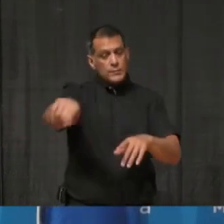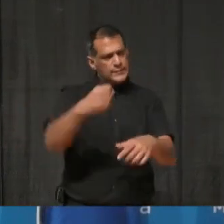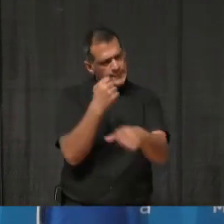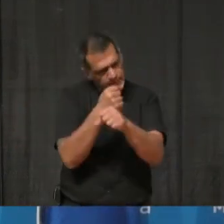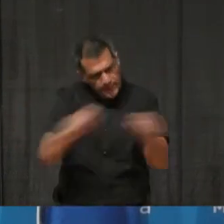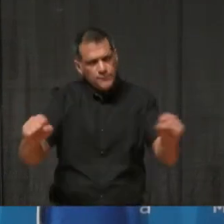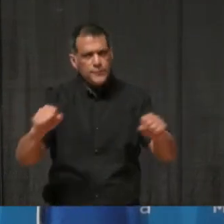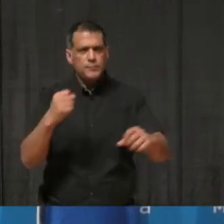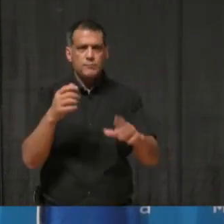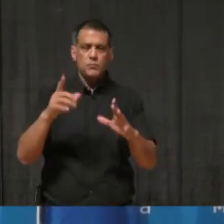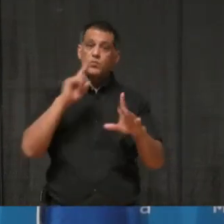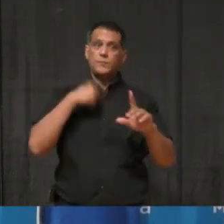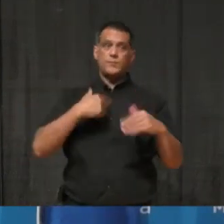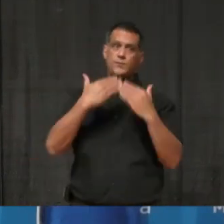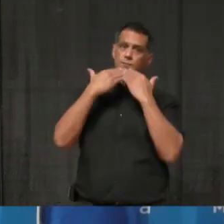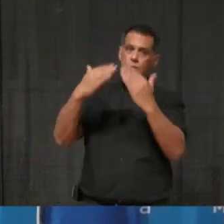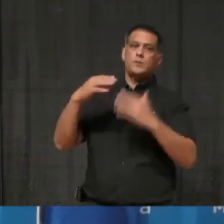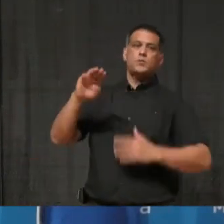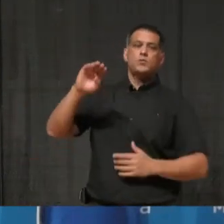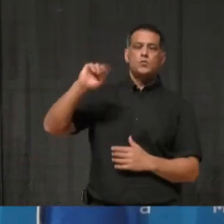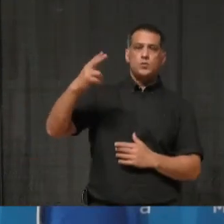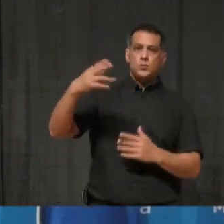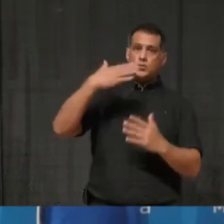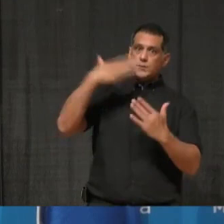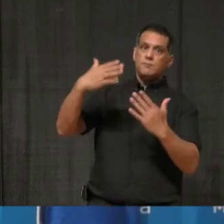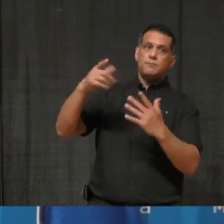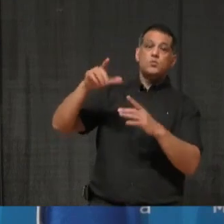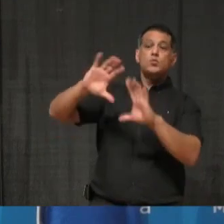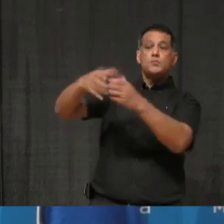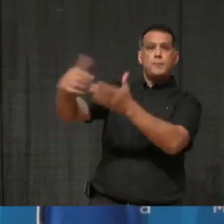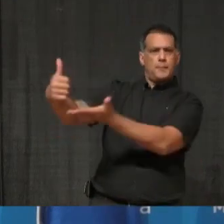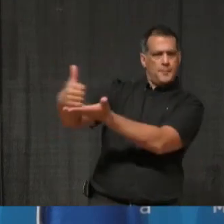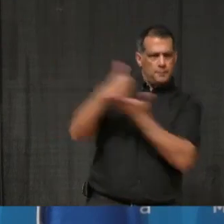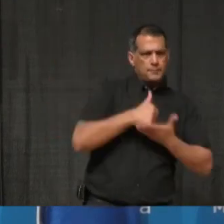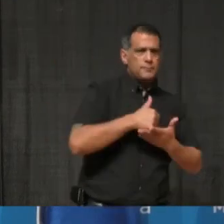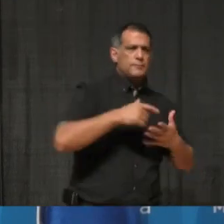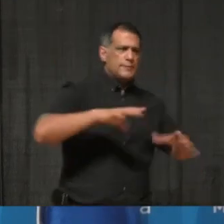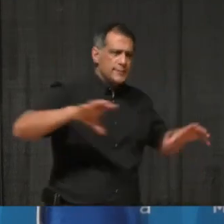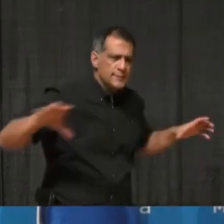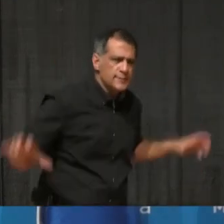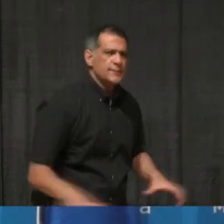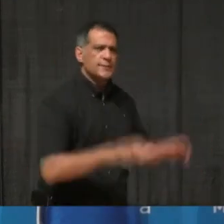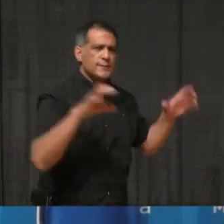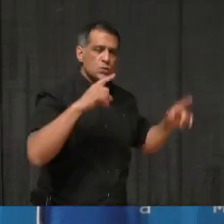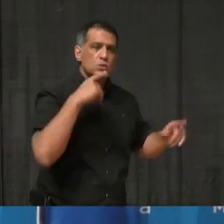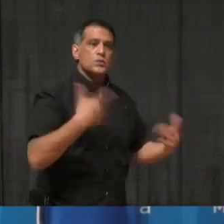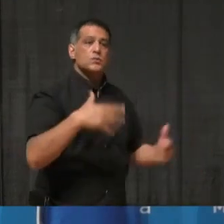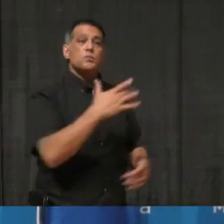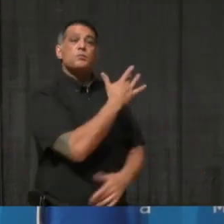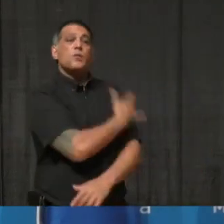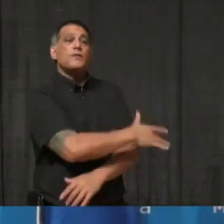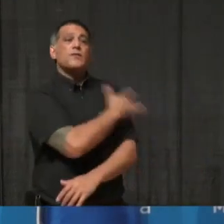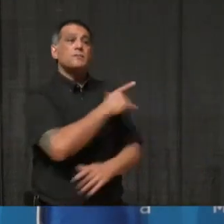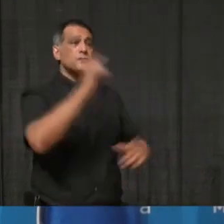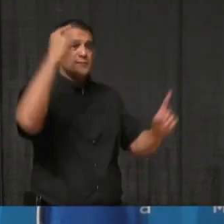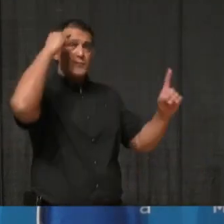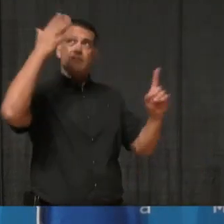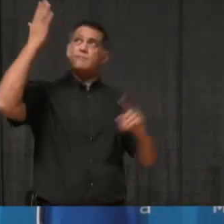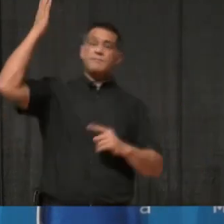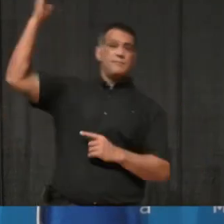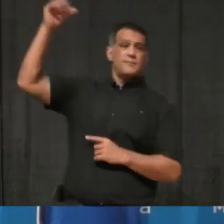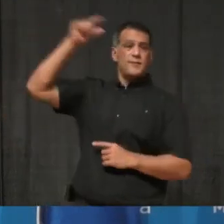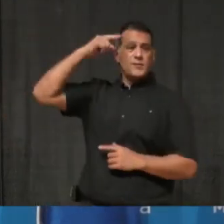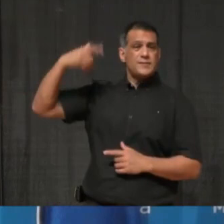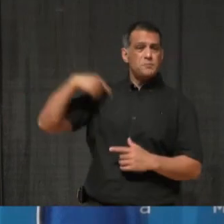Dr. Lowe and his team for being instrumental in this effort, as well as the provincial government for ensuring Peel was